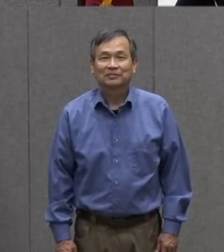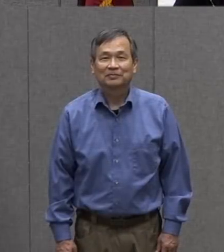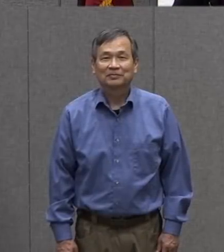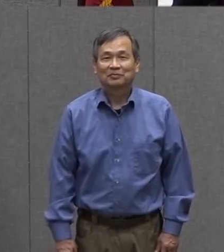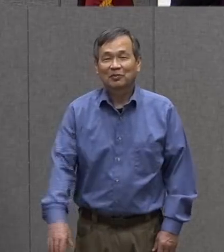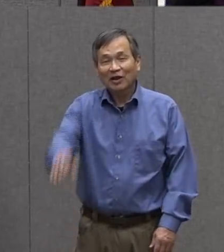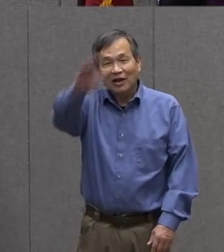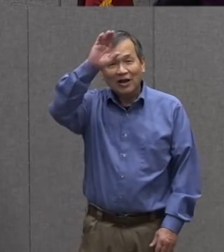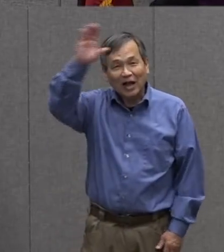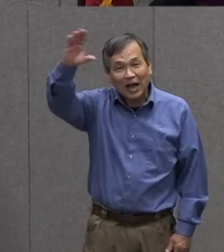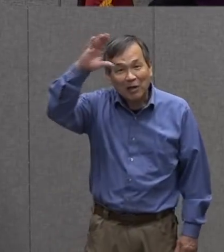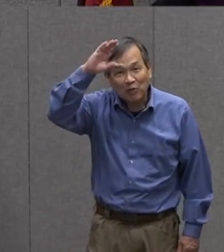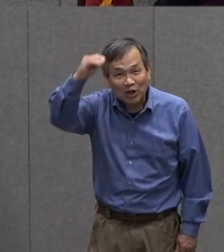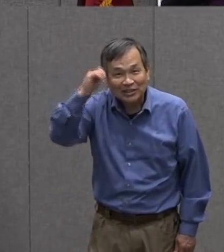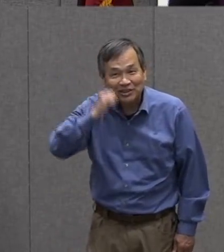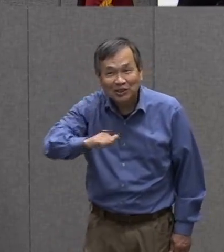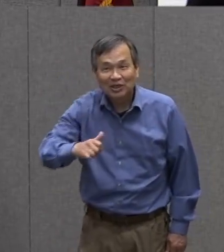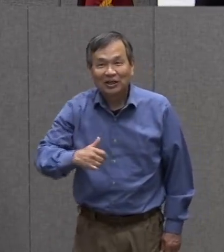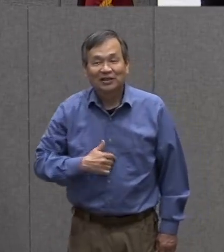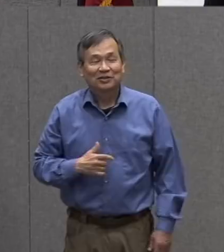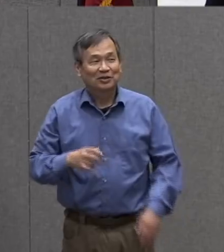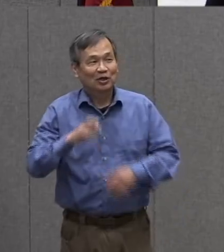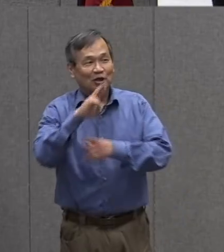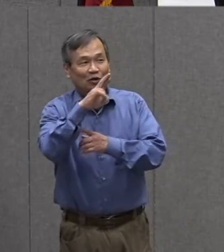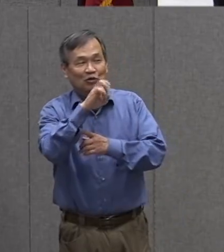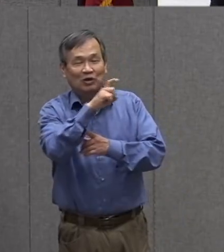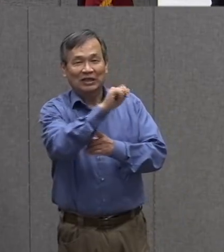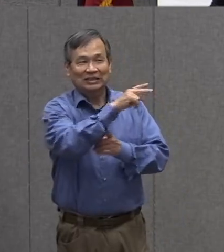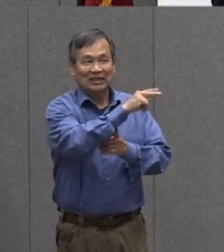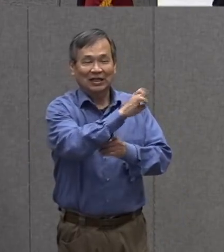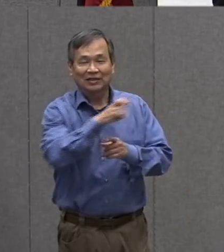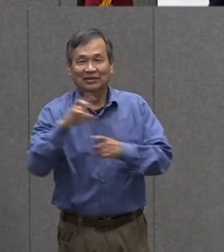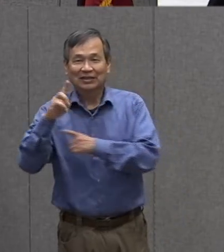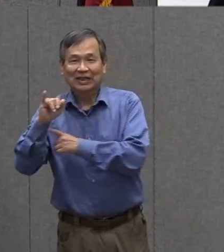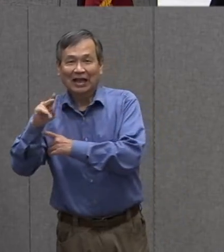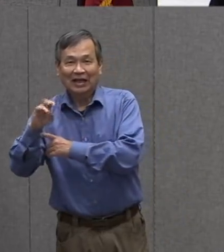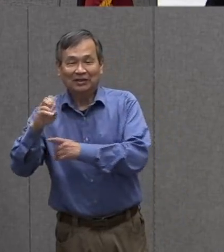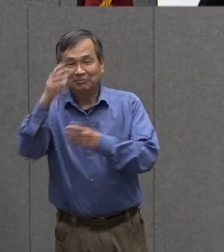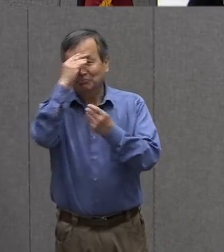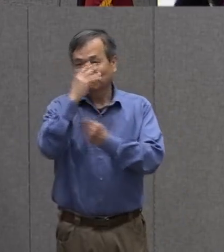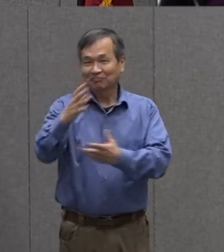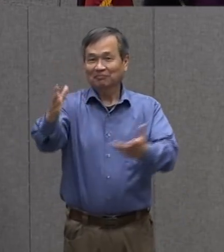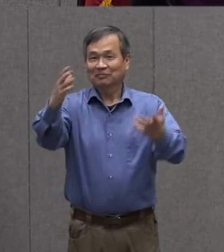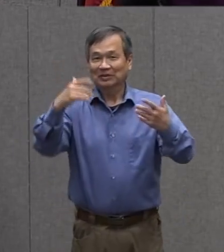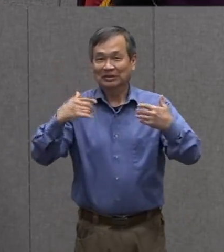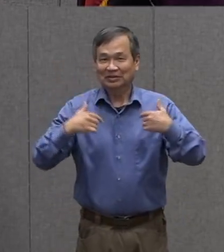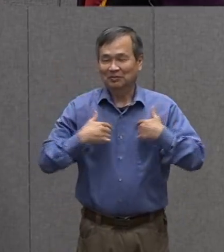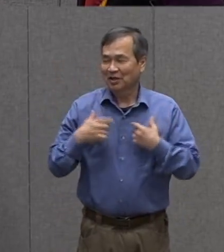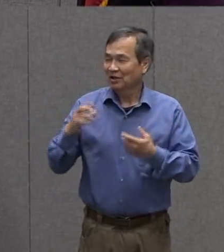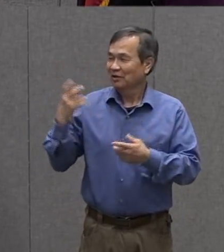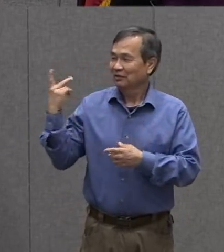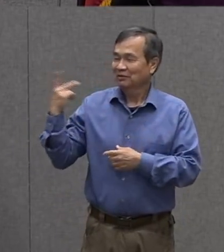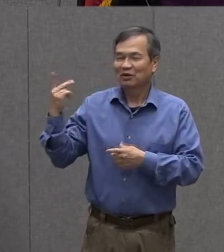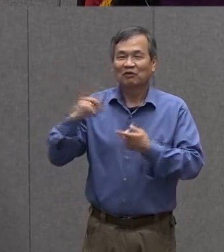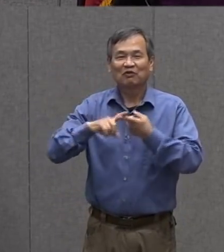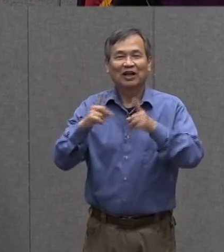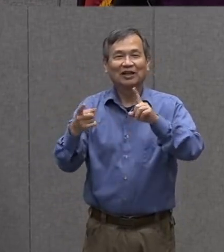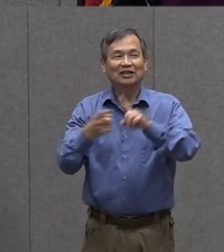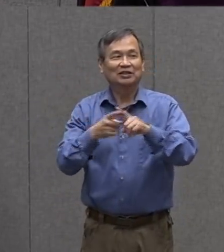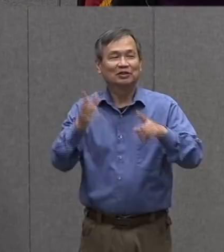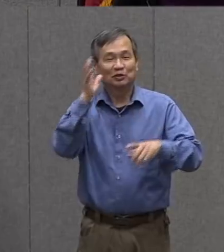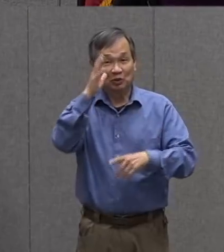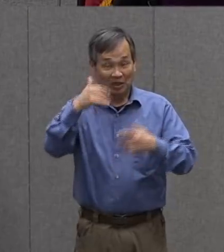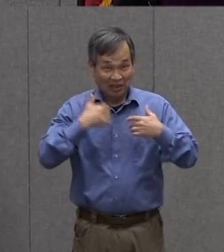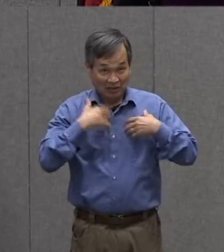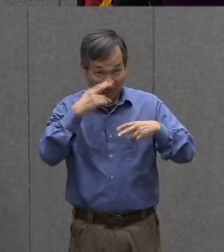Hello boys and girls I'm Roxanne and I'm Diane and that's my pal Diane we're gonna have some fun